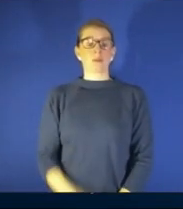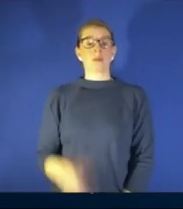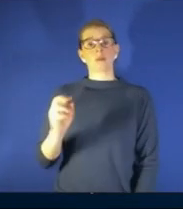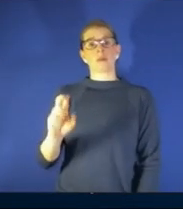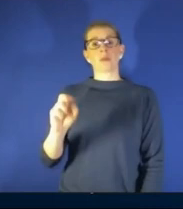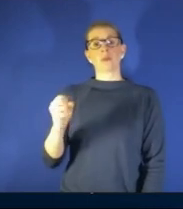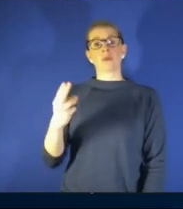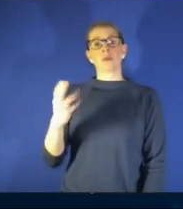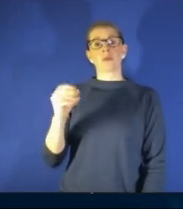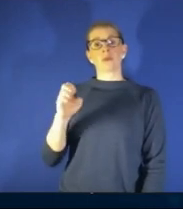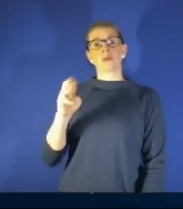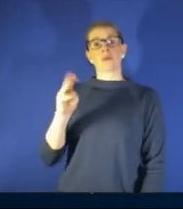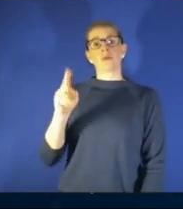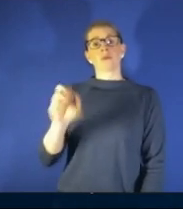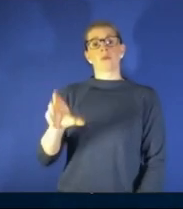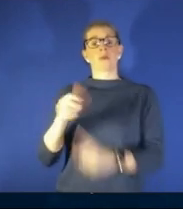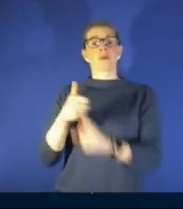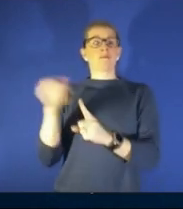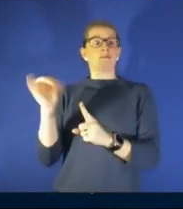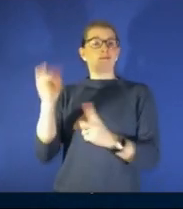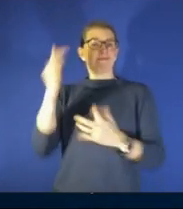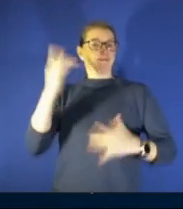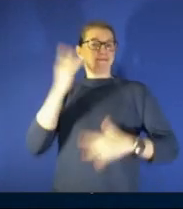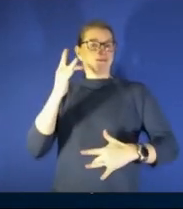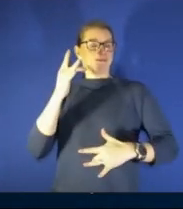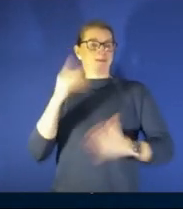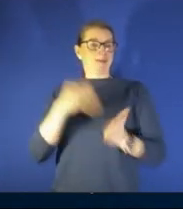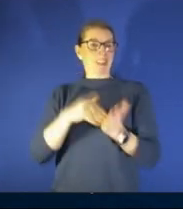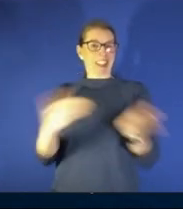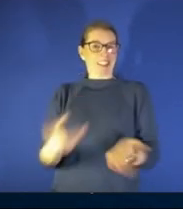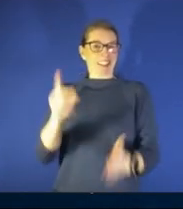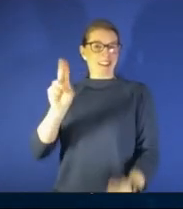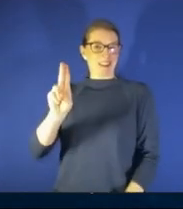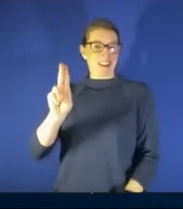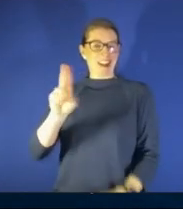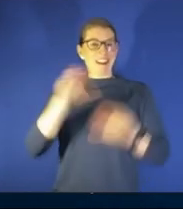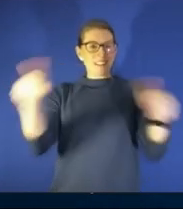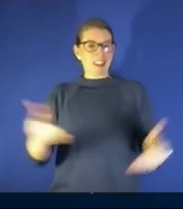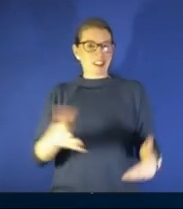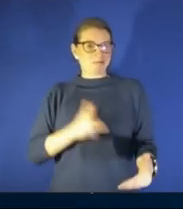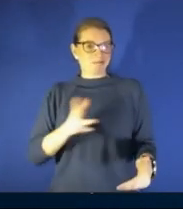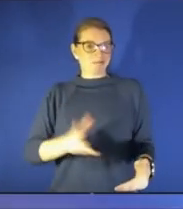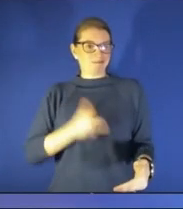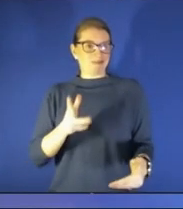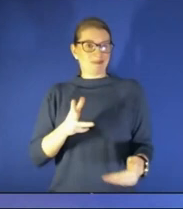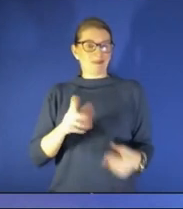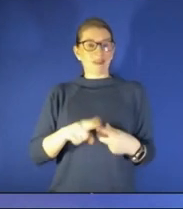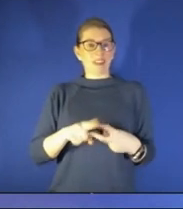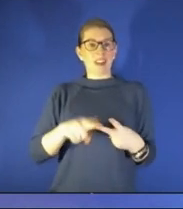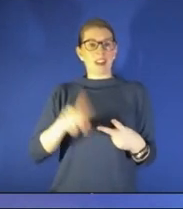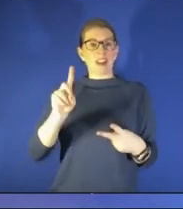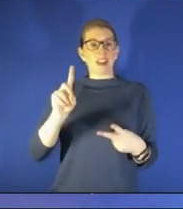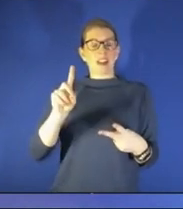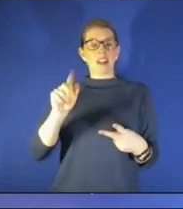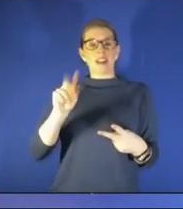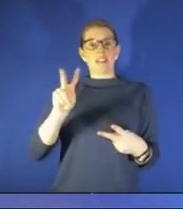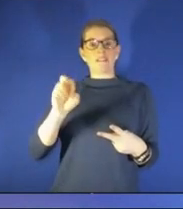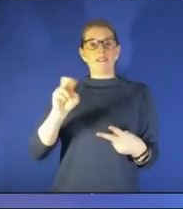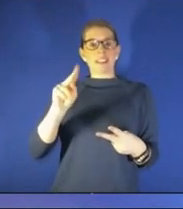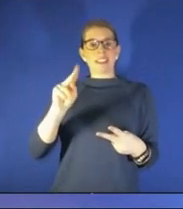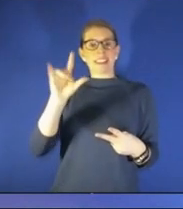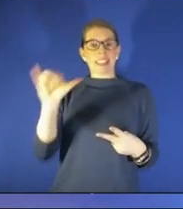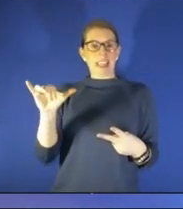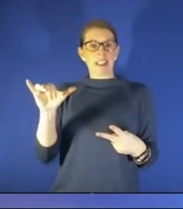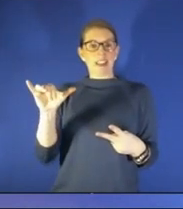here at our health system i just wanted to officially introduce you to the program and dr richard dubinsky a neurologist here we're going to talk about the effects of drinking